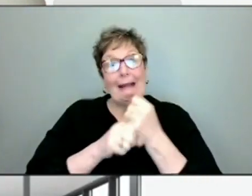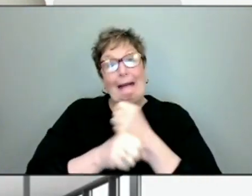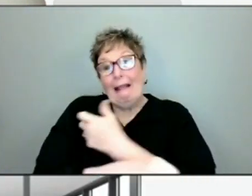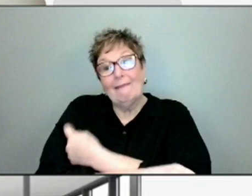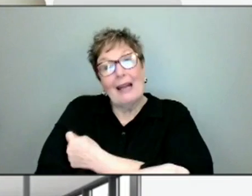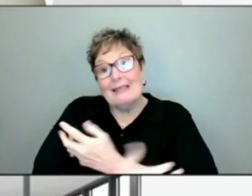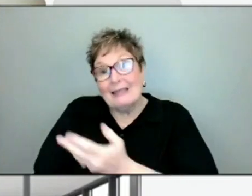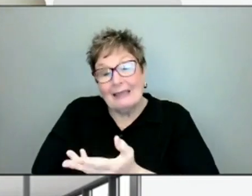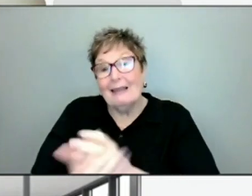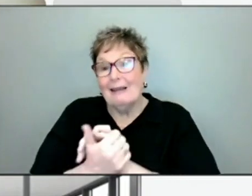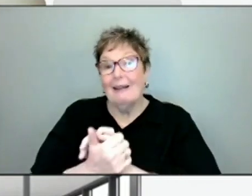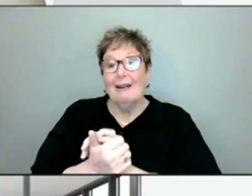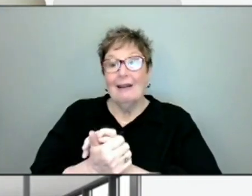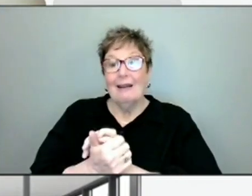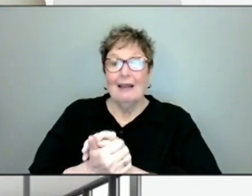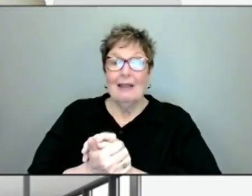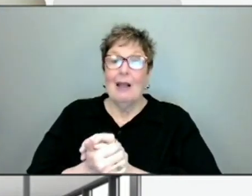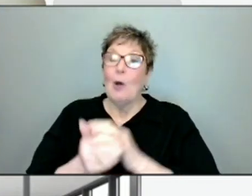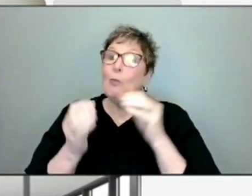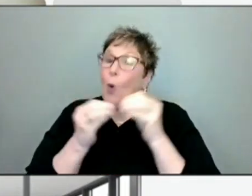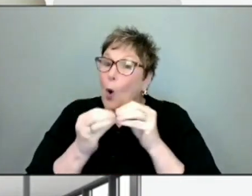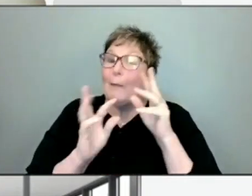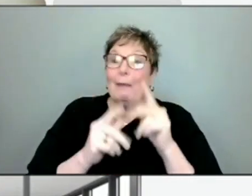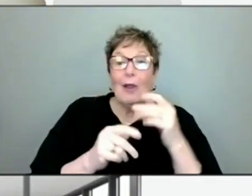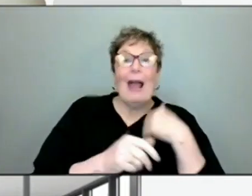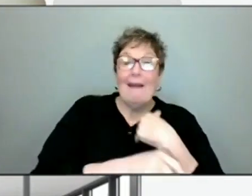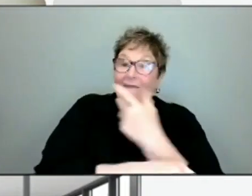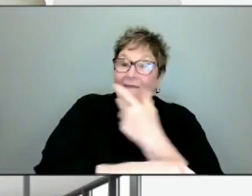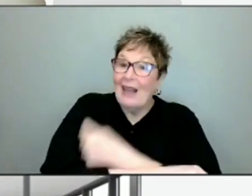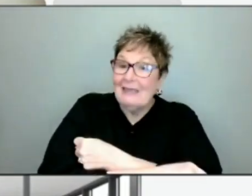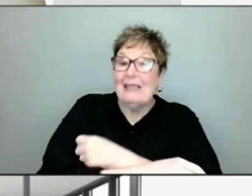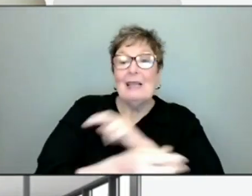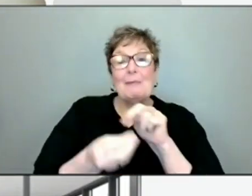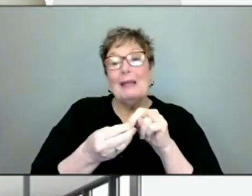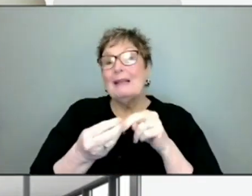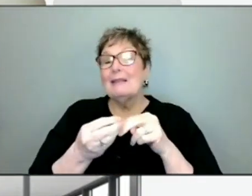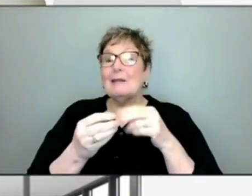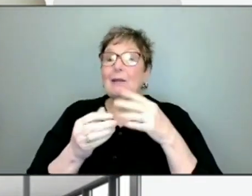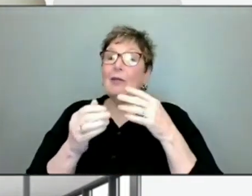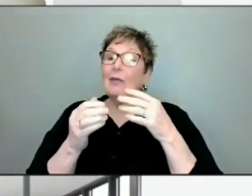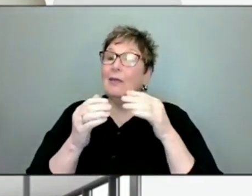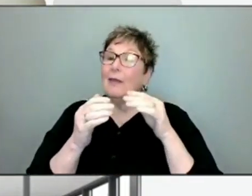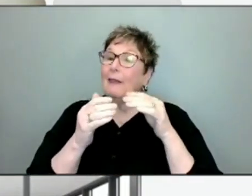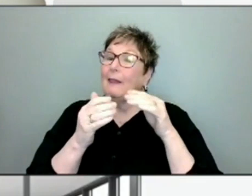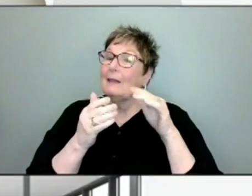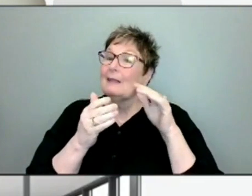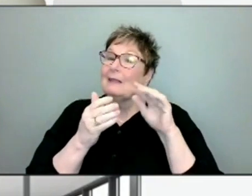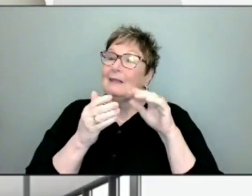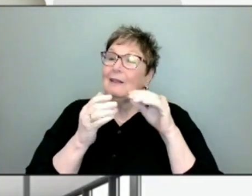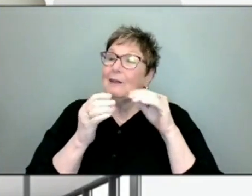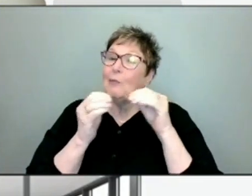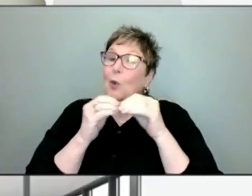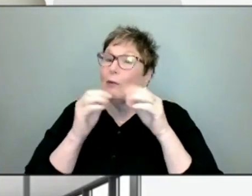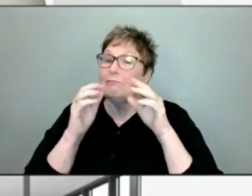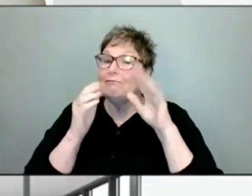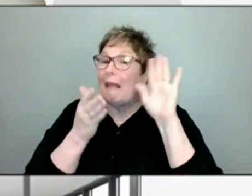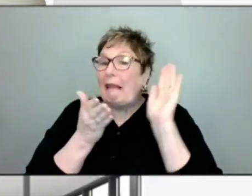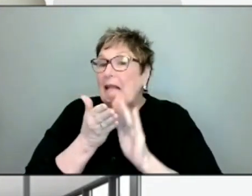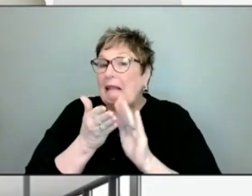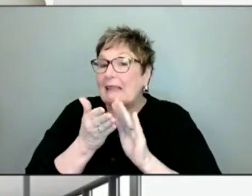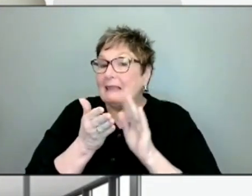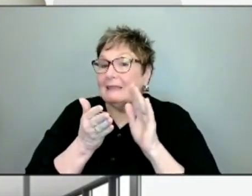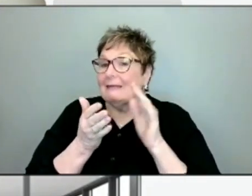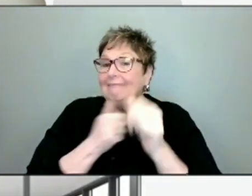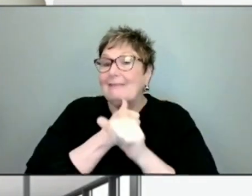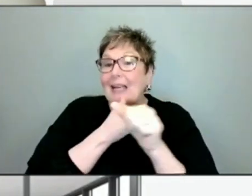The more people we have vaccinated, the less likely we are to see those sorts of spikes as we move into the winter, or those sorts